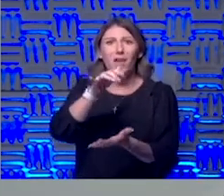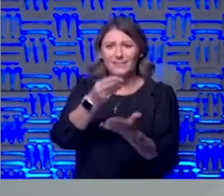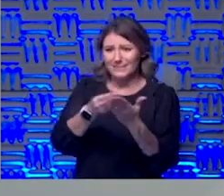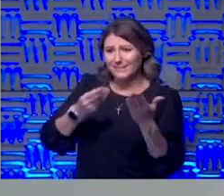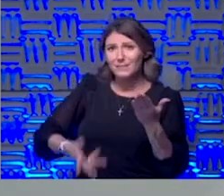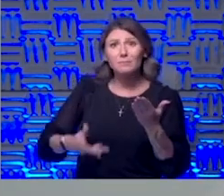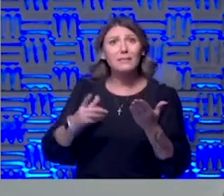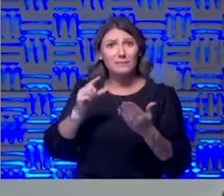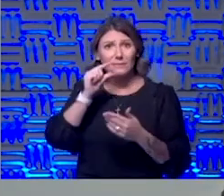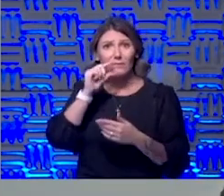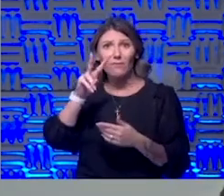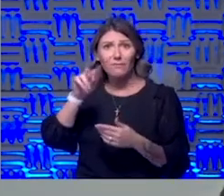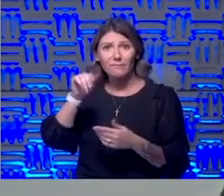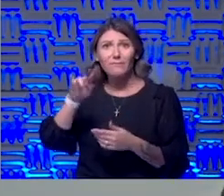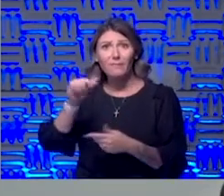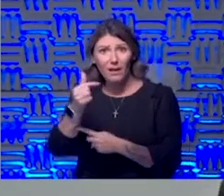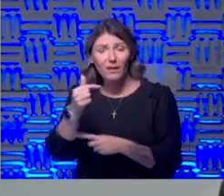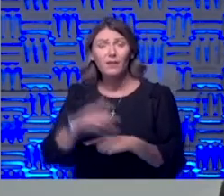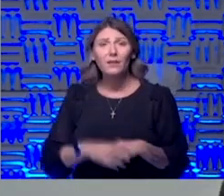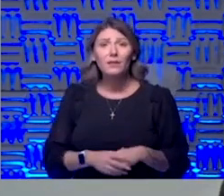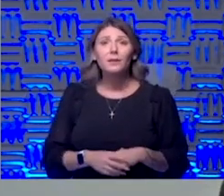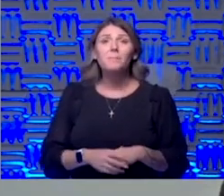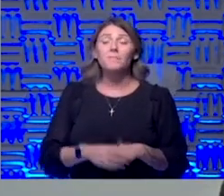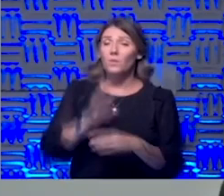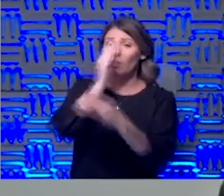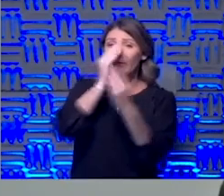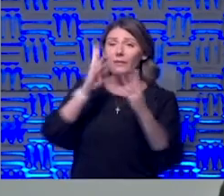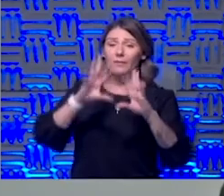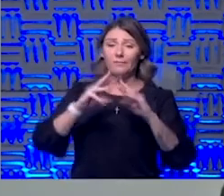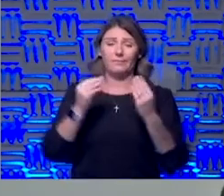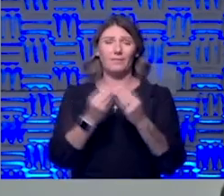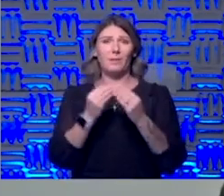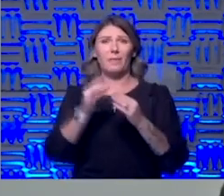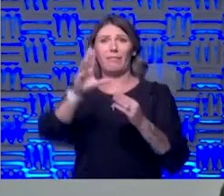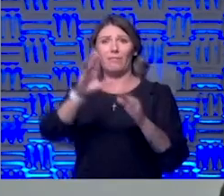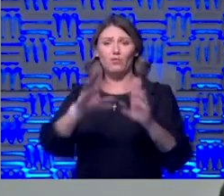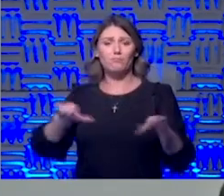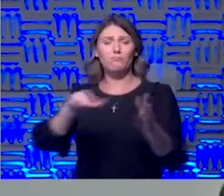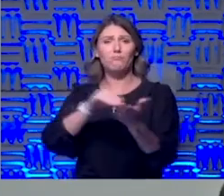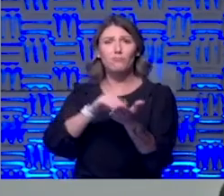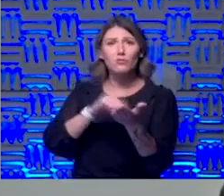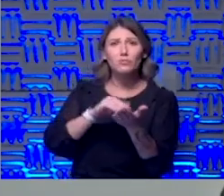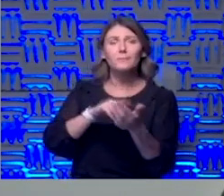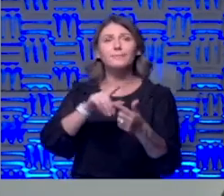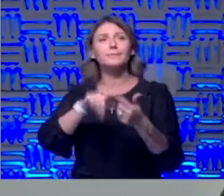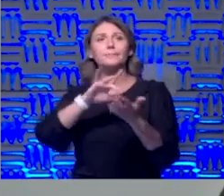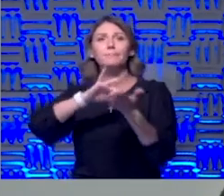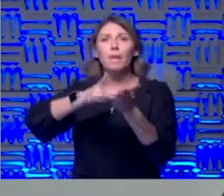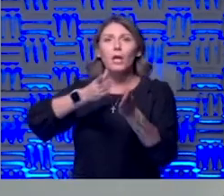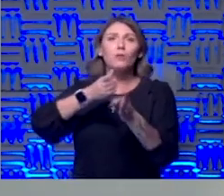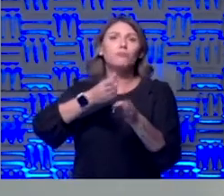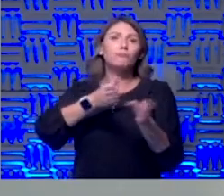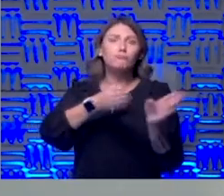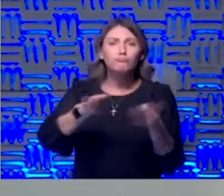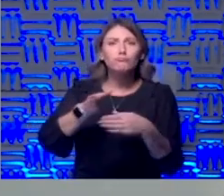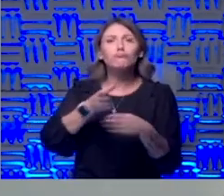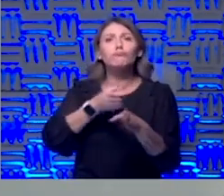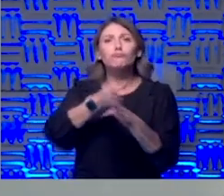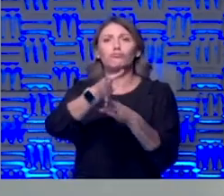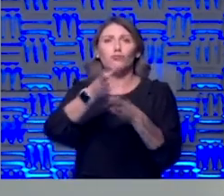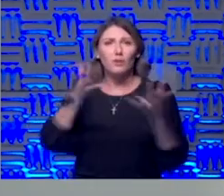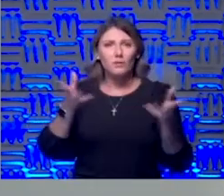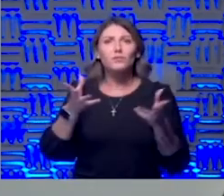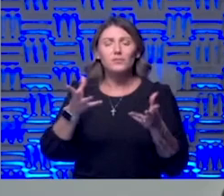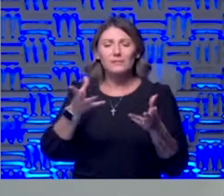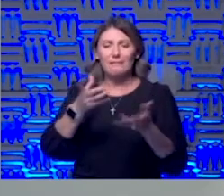and so letting families know that their pediatricians their medical providers are here for them to help them through